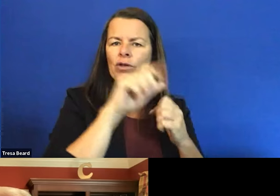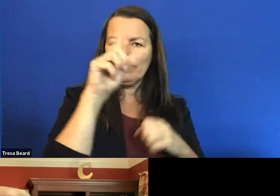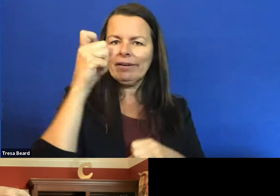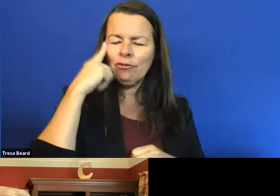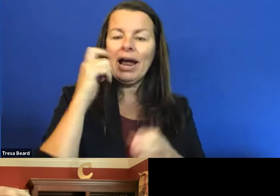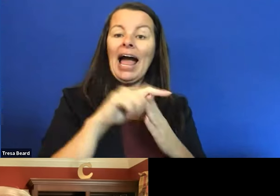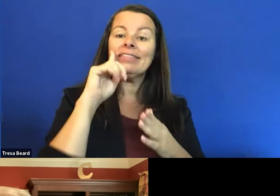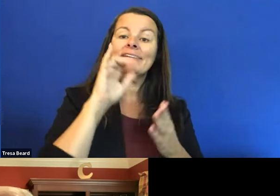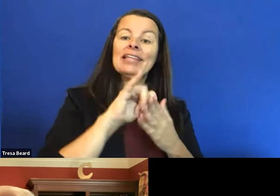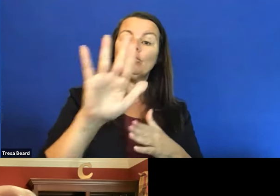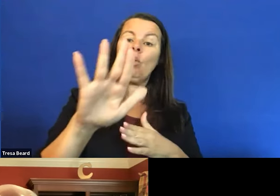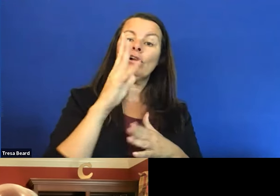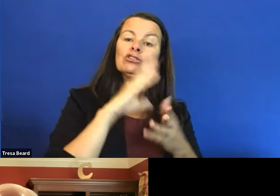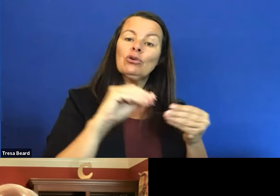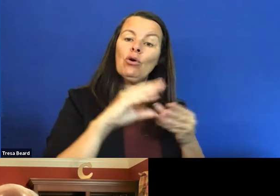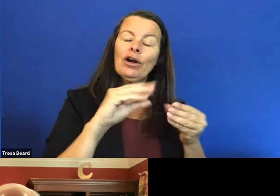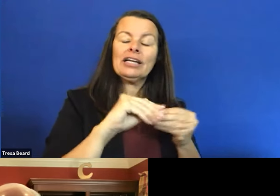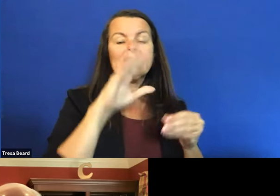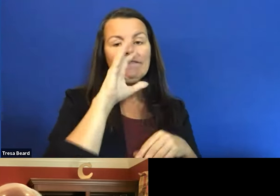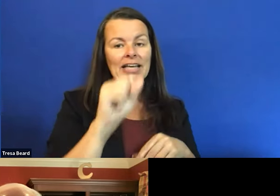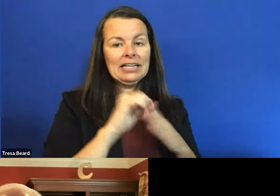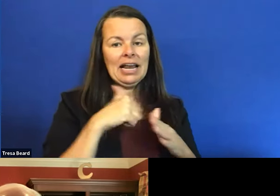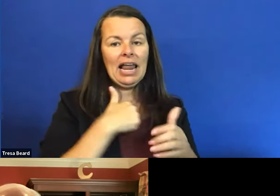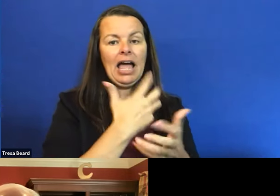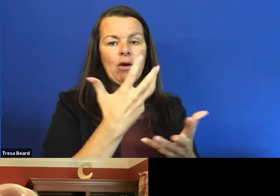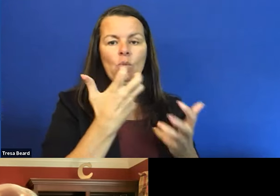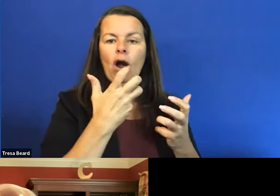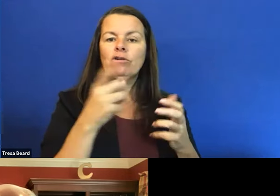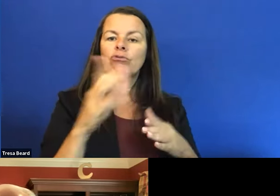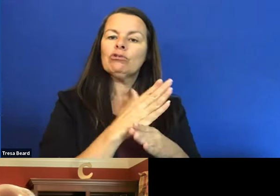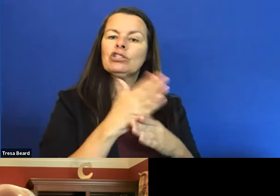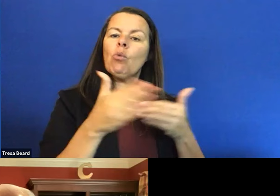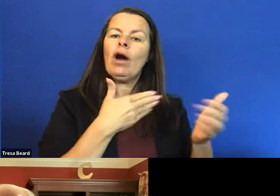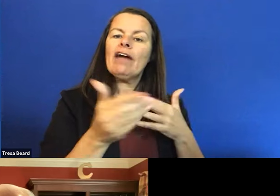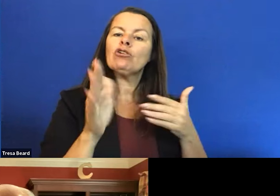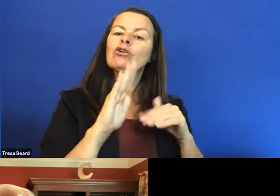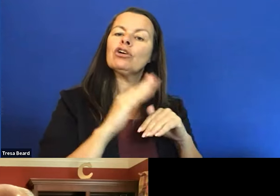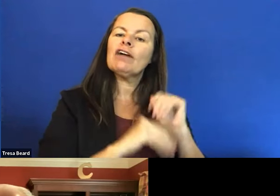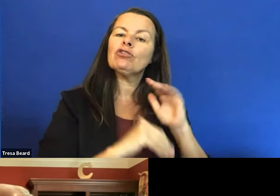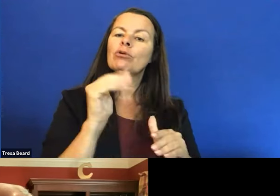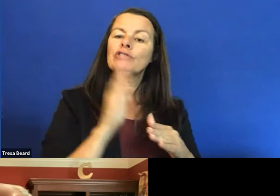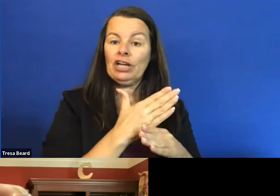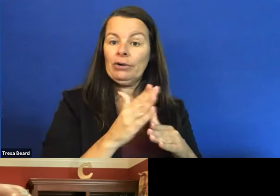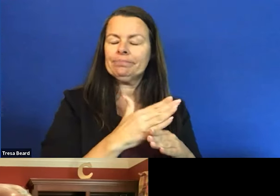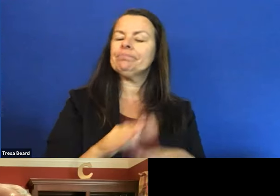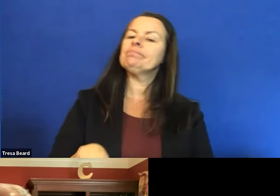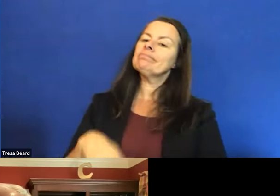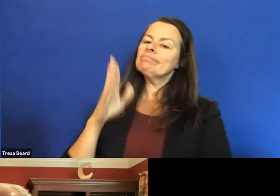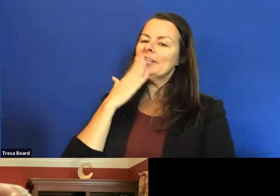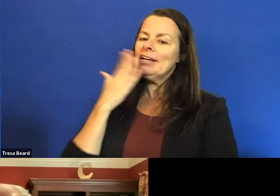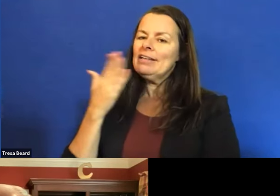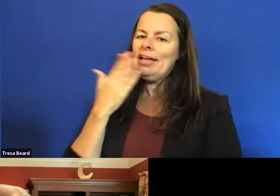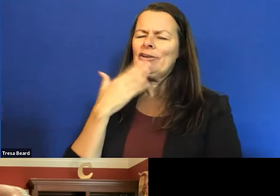your story is so fascinating. And I'd love for you to share whatever you're comfortable sharing. you. I'm happy to share anything. As I've